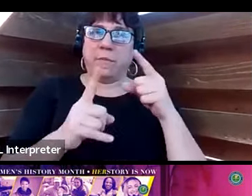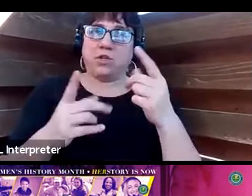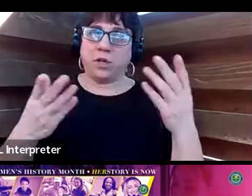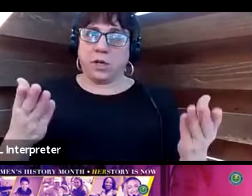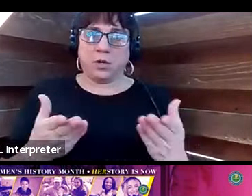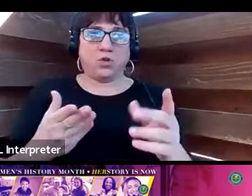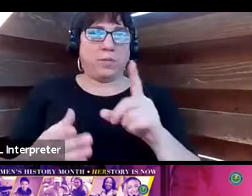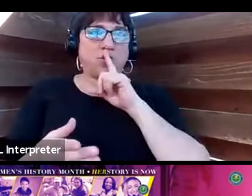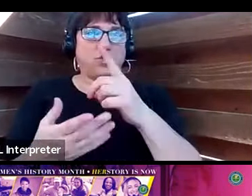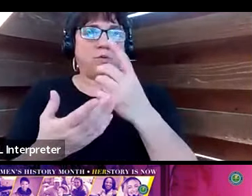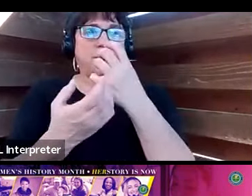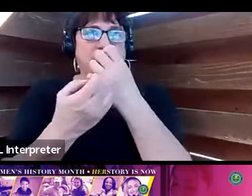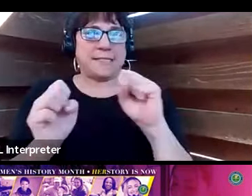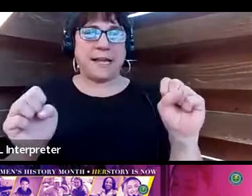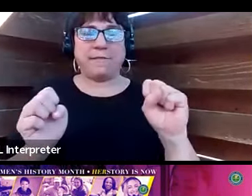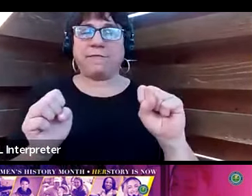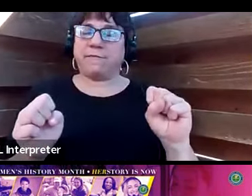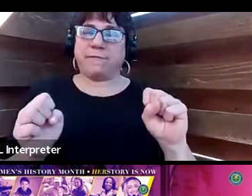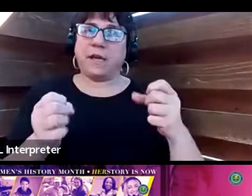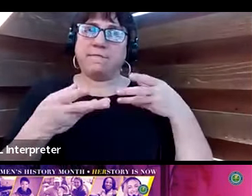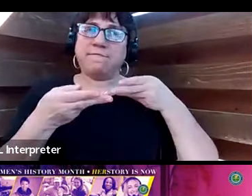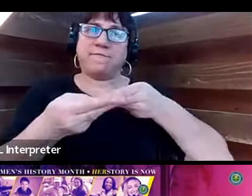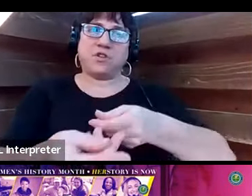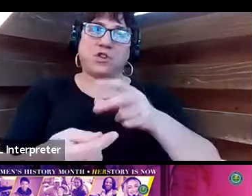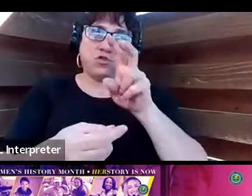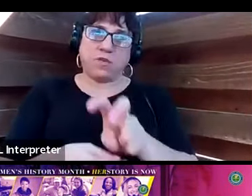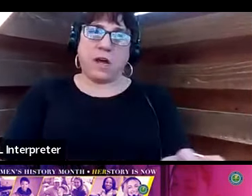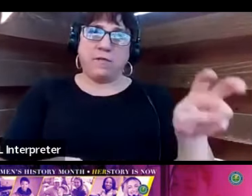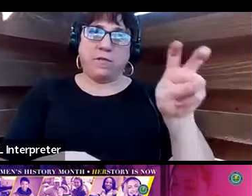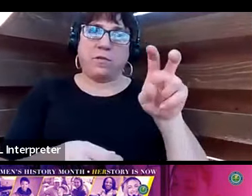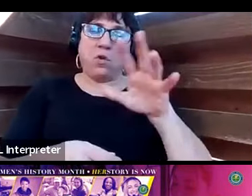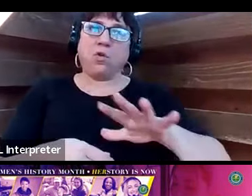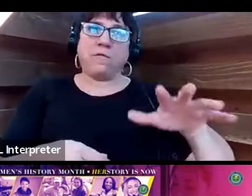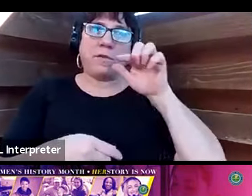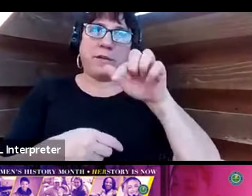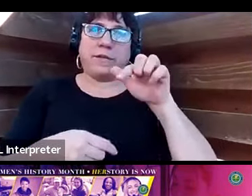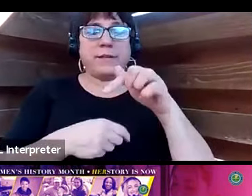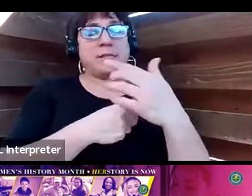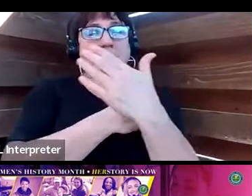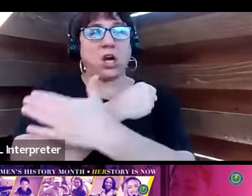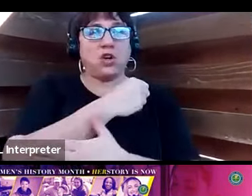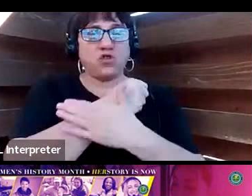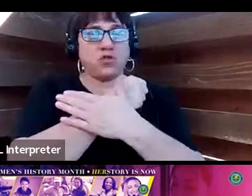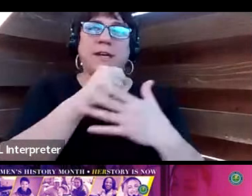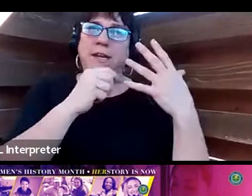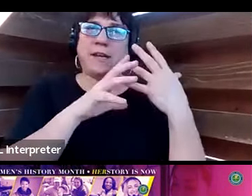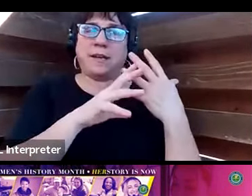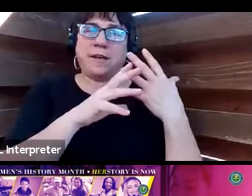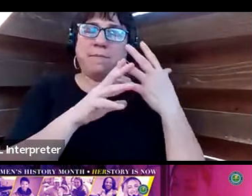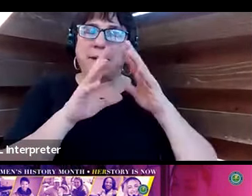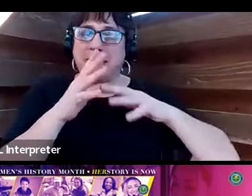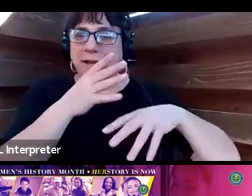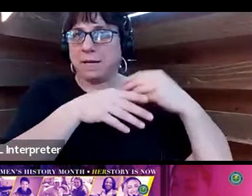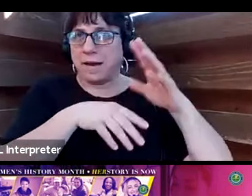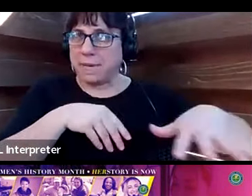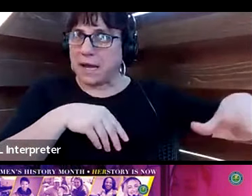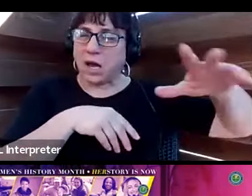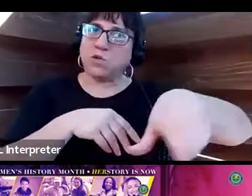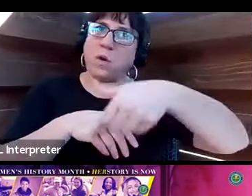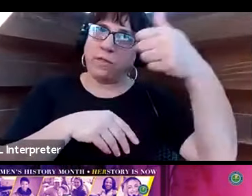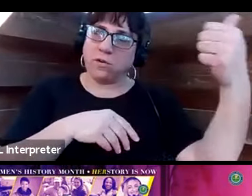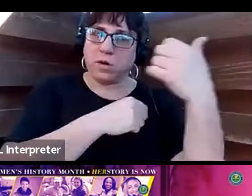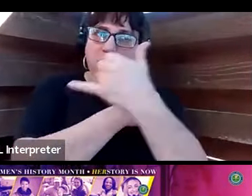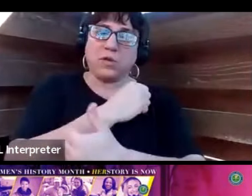is to ensure the safe and efficient travel across the nation and beyond. We want to be the world leader in aviation. And